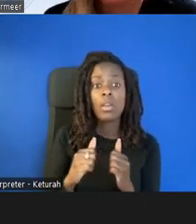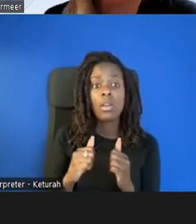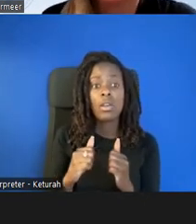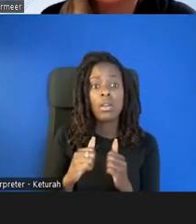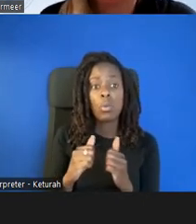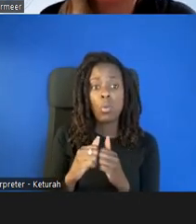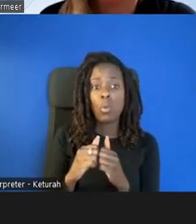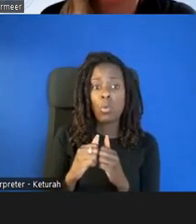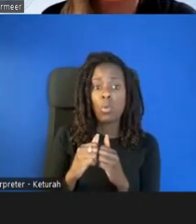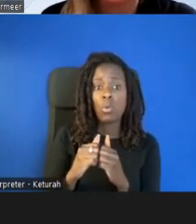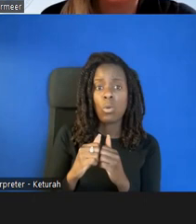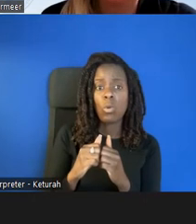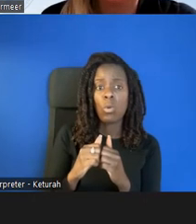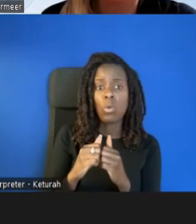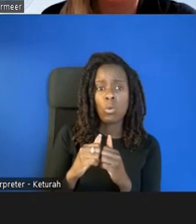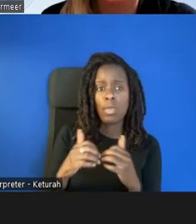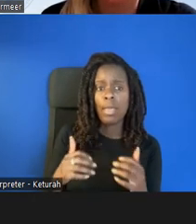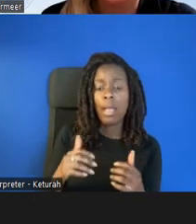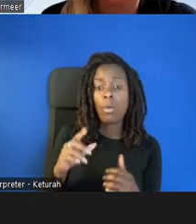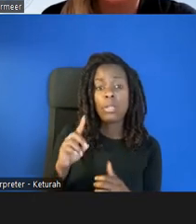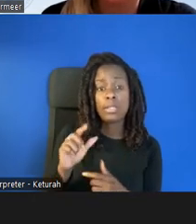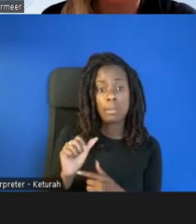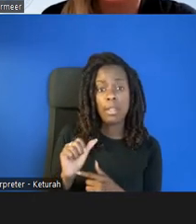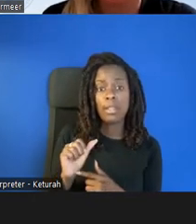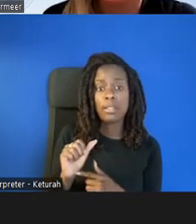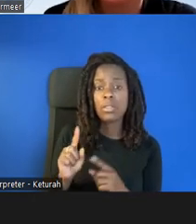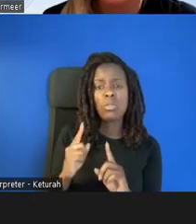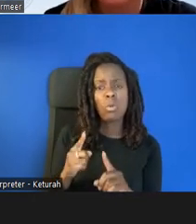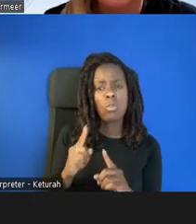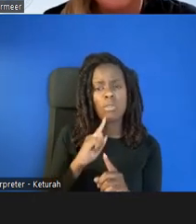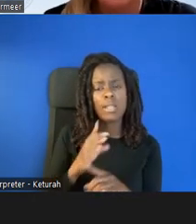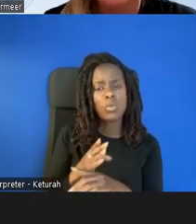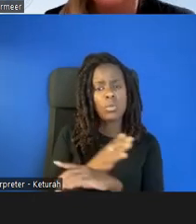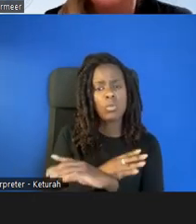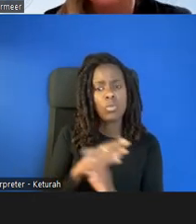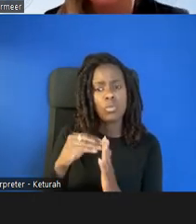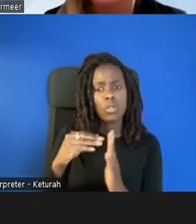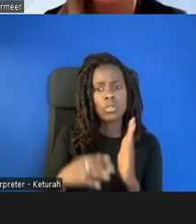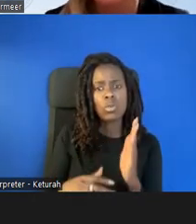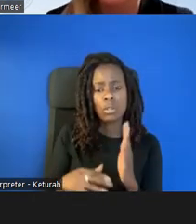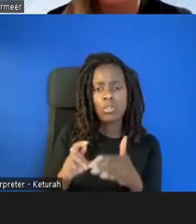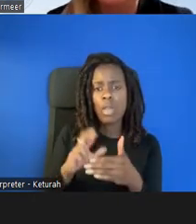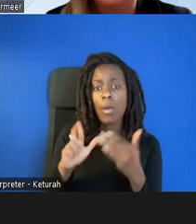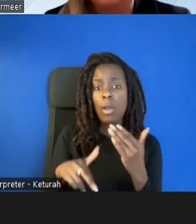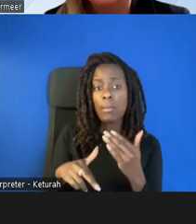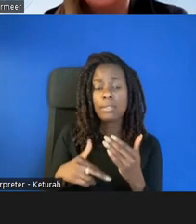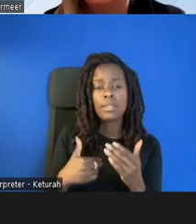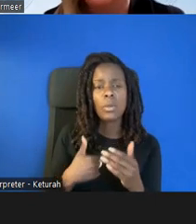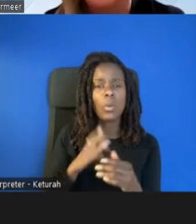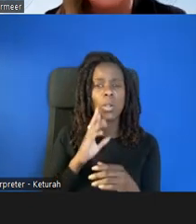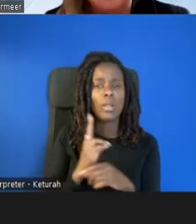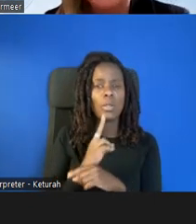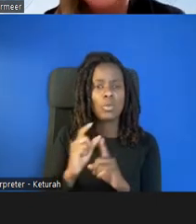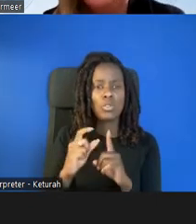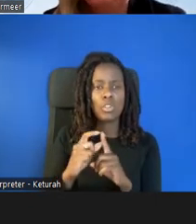improving our student outcomes. So a couple of terms that we're going to be using or we do use in our world of technology is educational technology